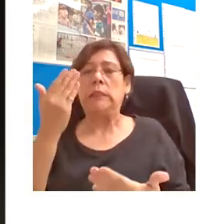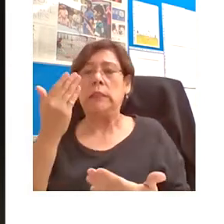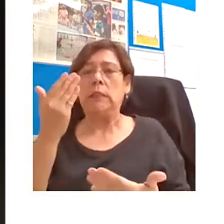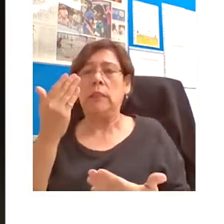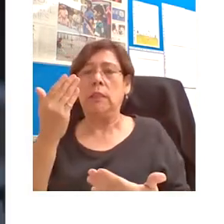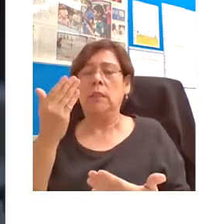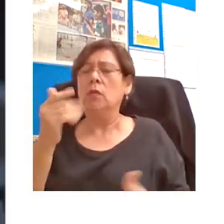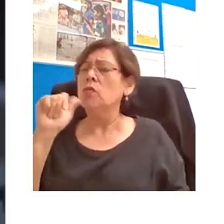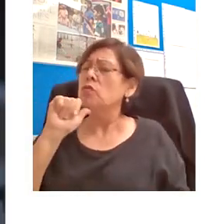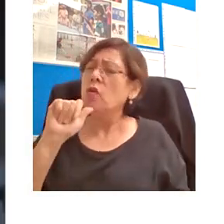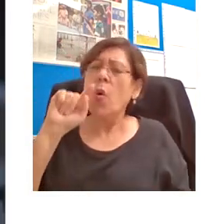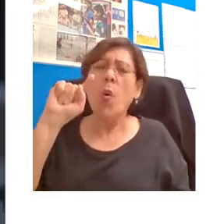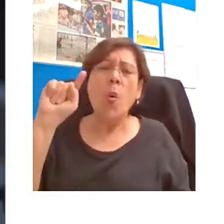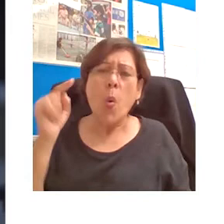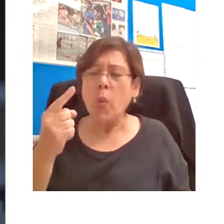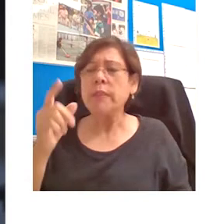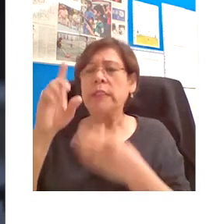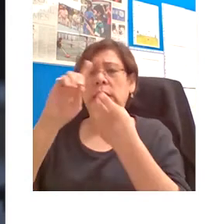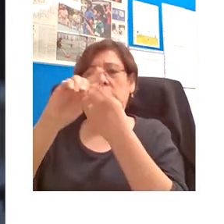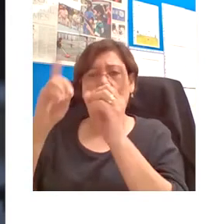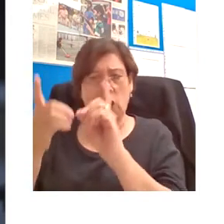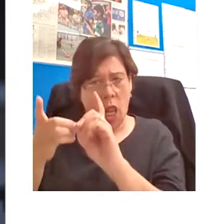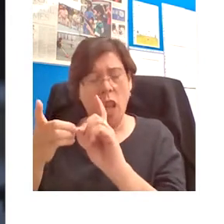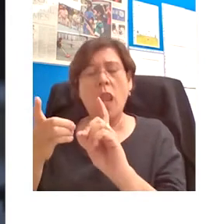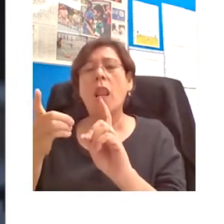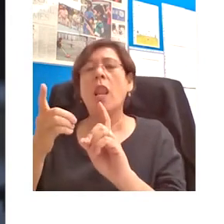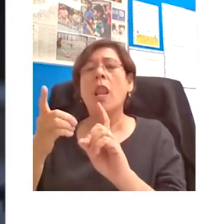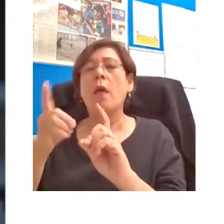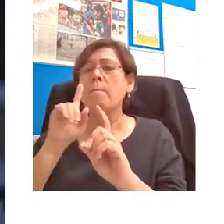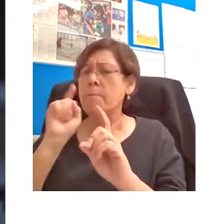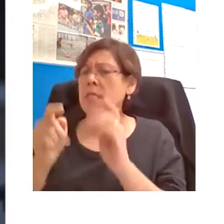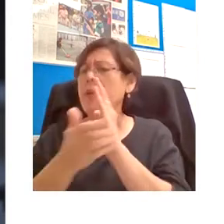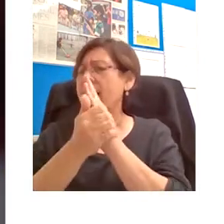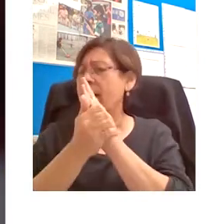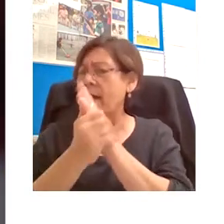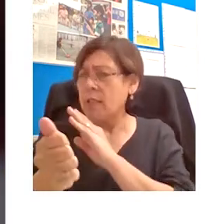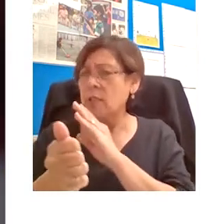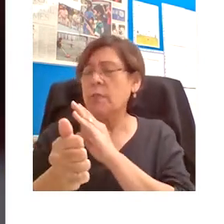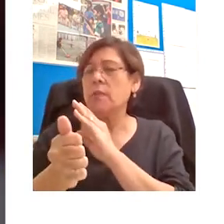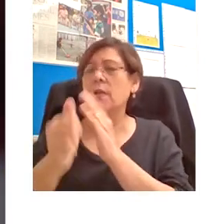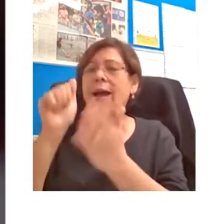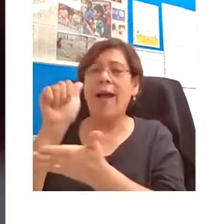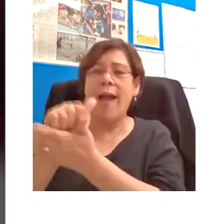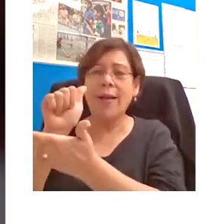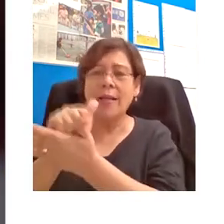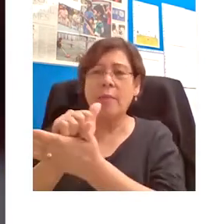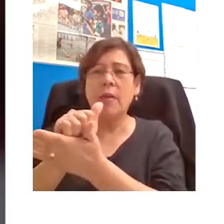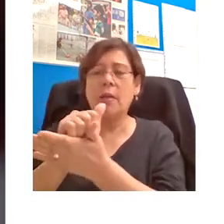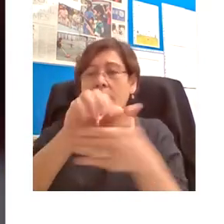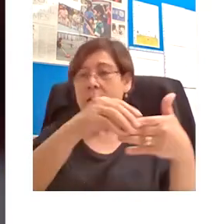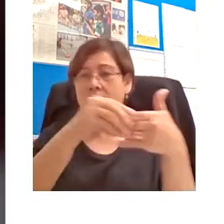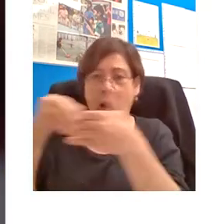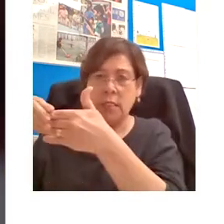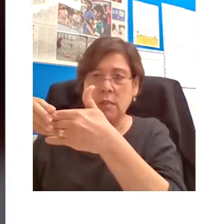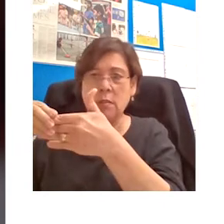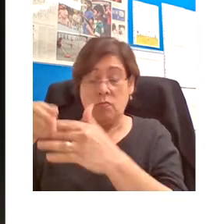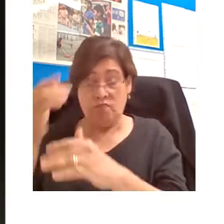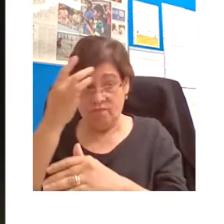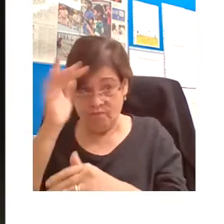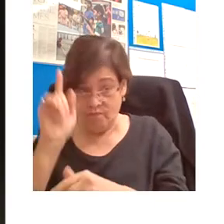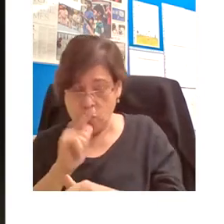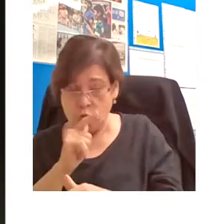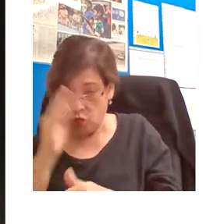digital enterprise. Expert academic guidance is still needed for every stage of this process.